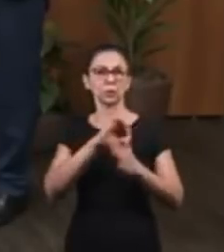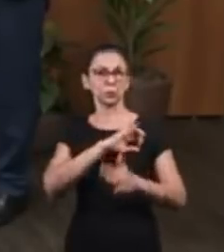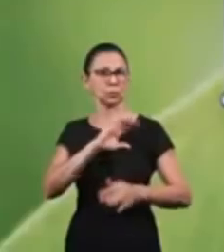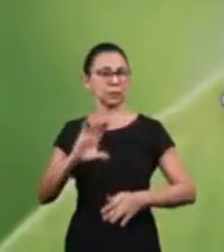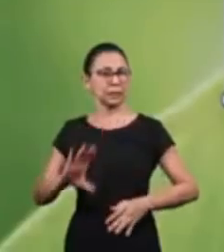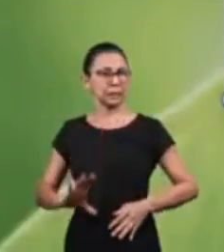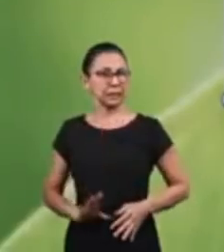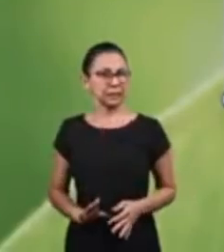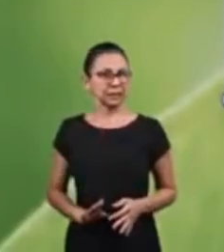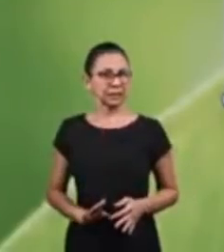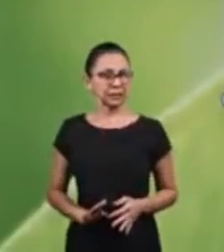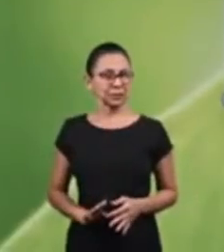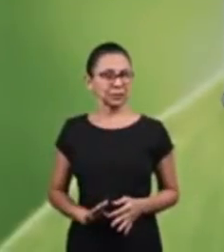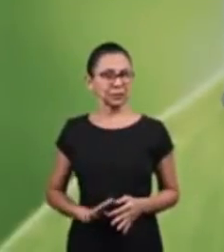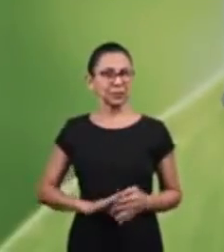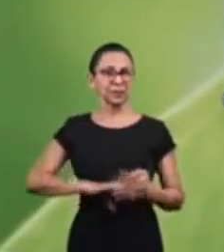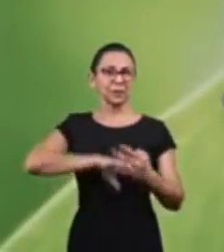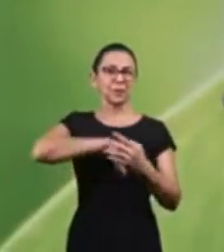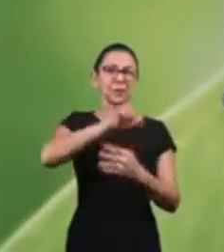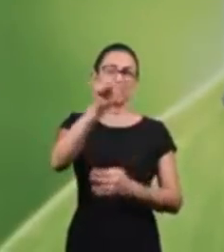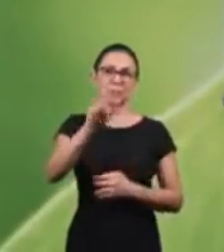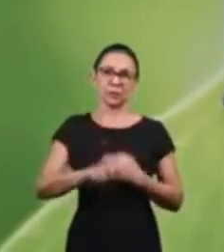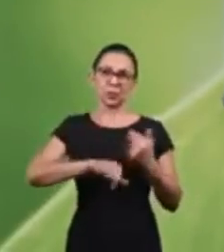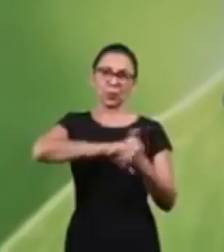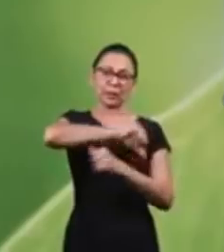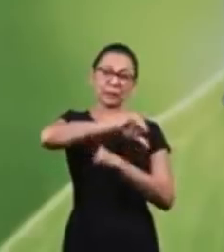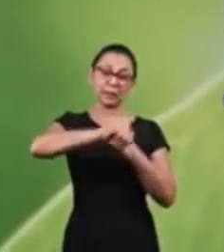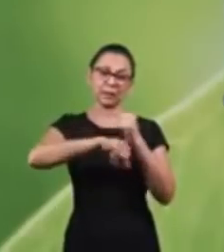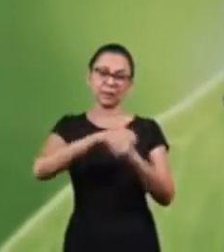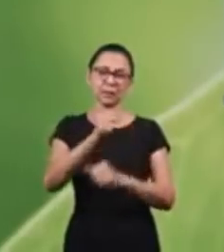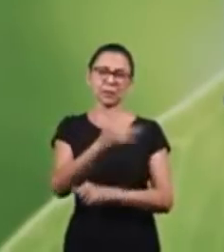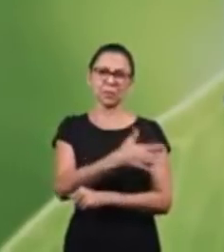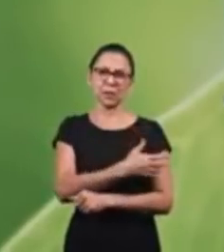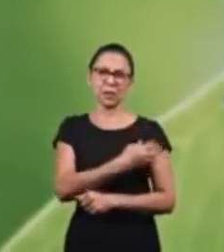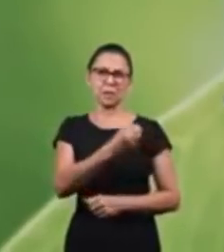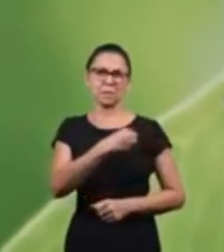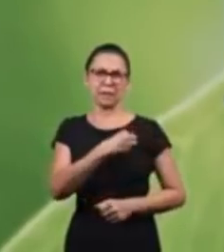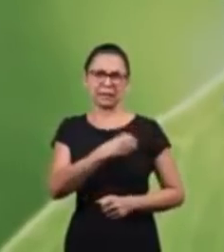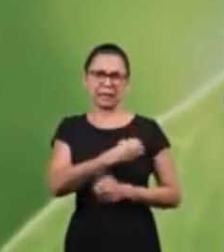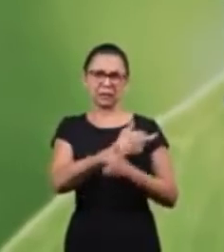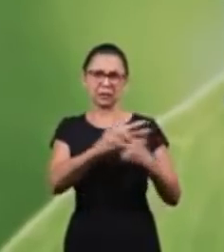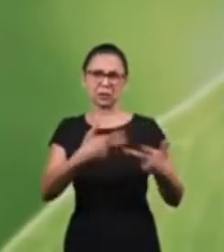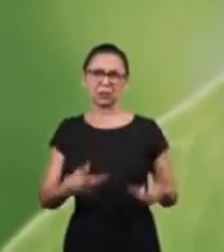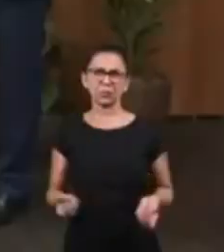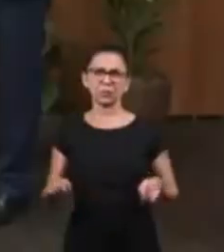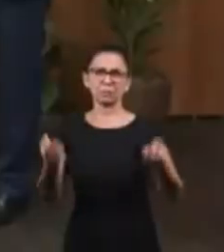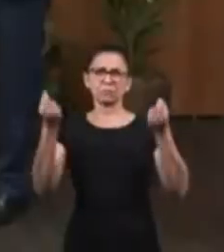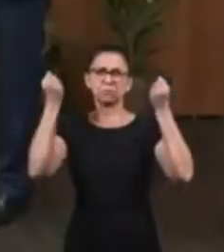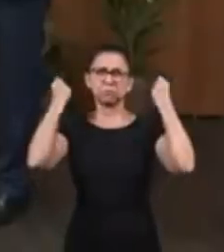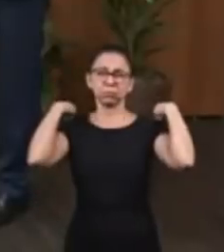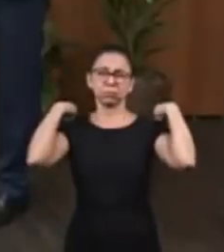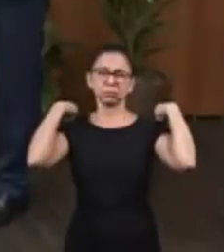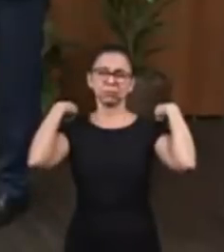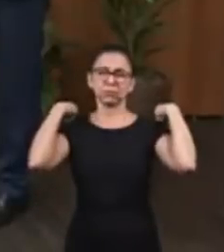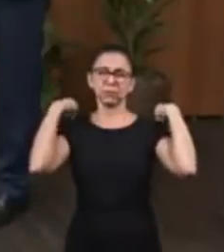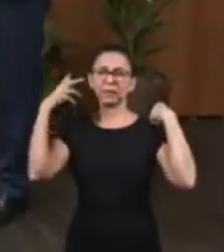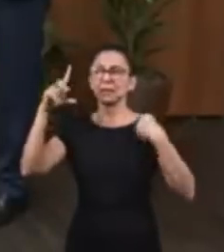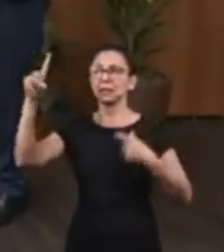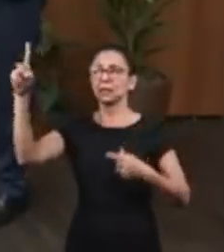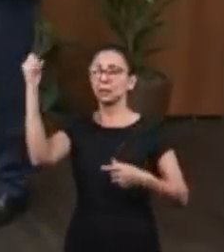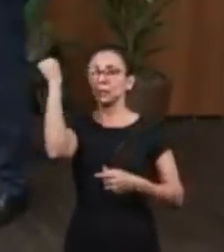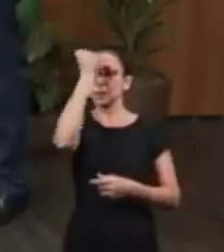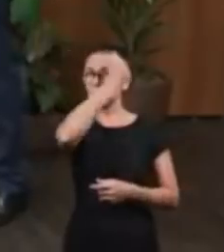is a new creature. And the old things have already passed. And everything